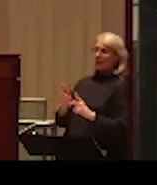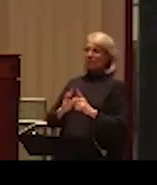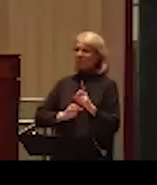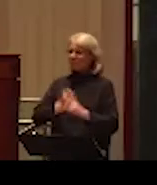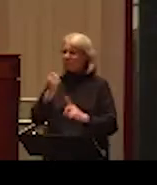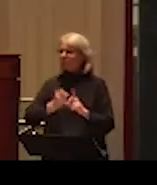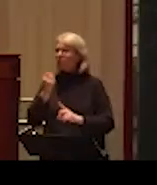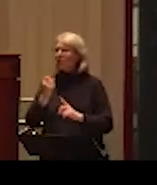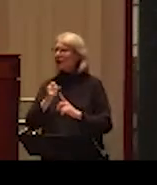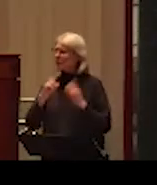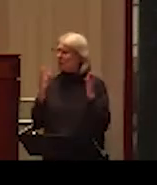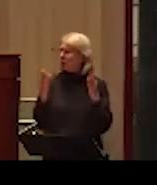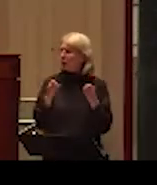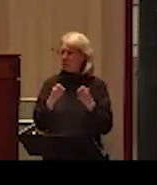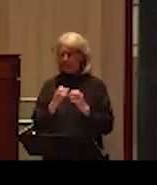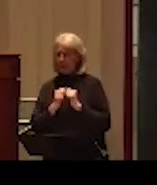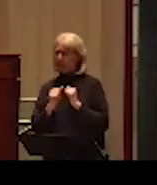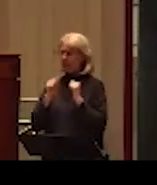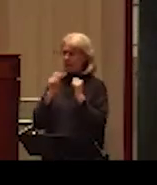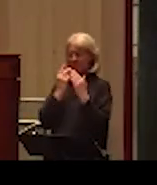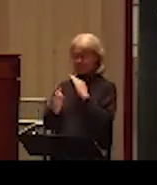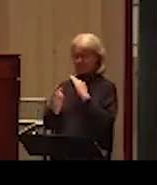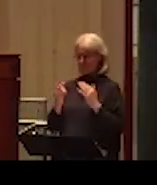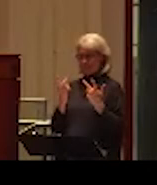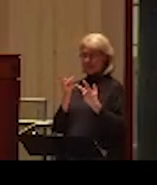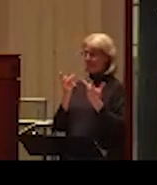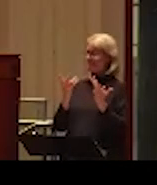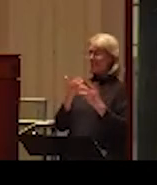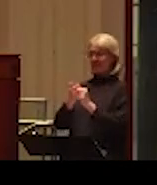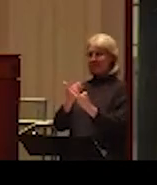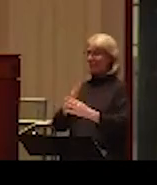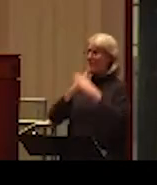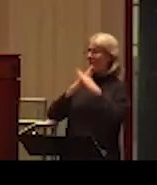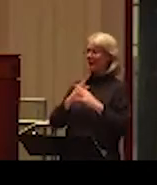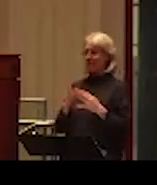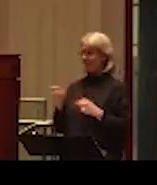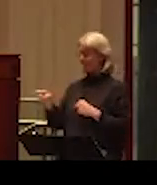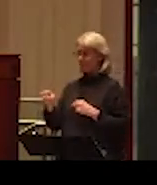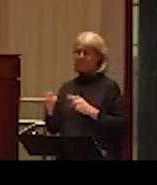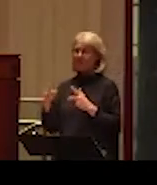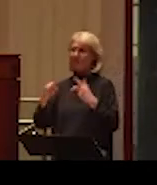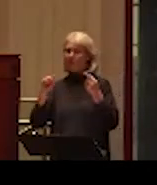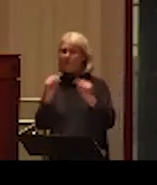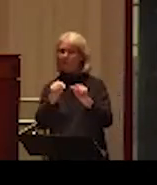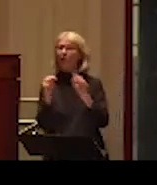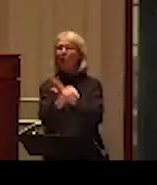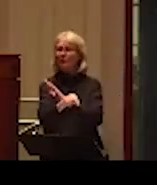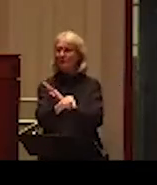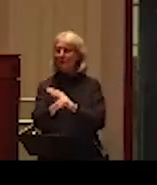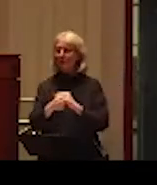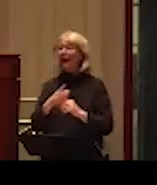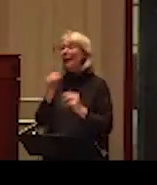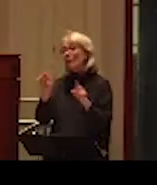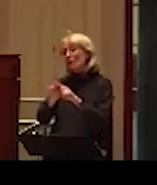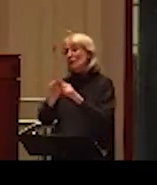factors to look at how we can prevent domestic homicide better? And then, of course, the responses from the media